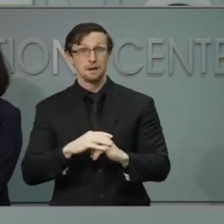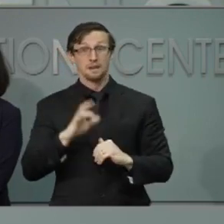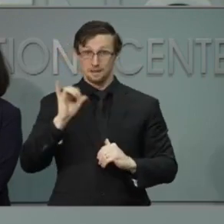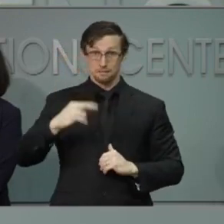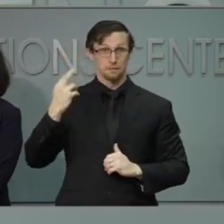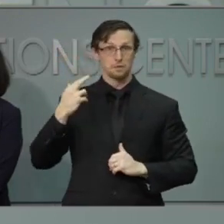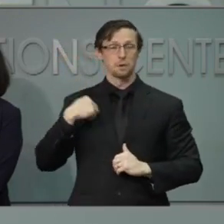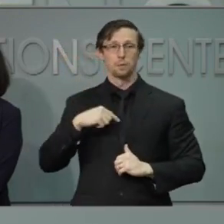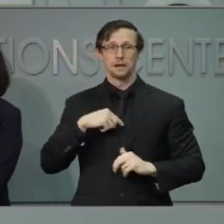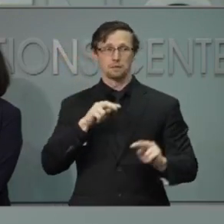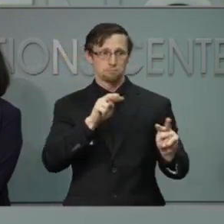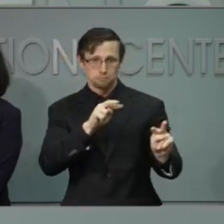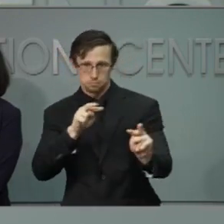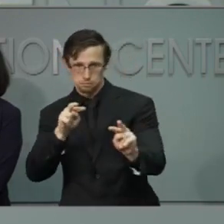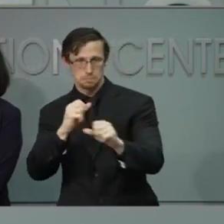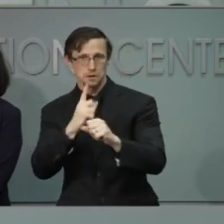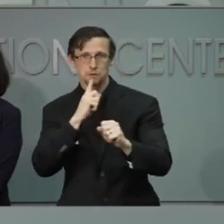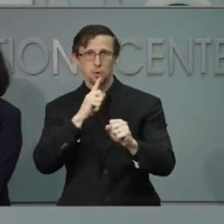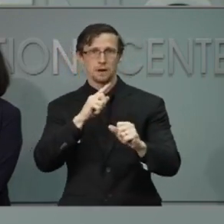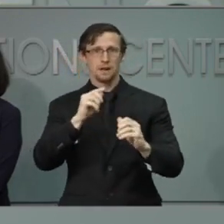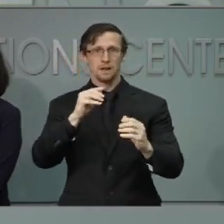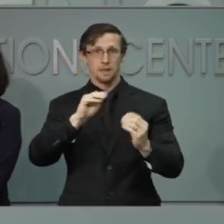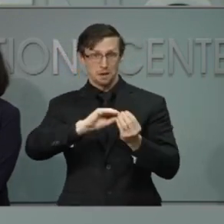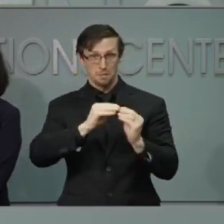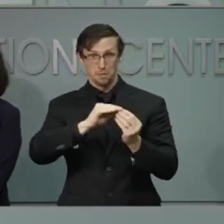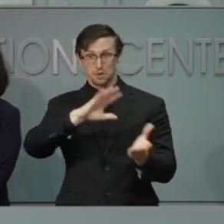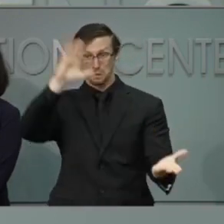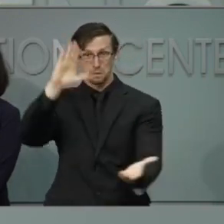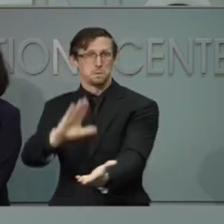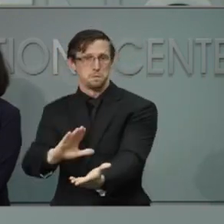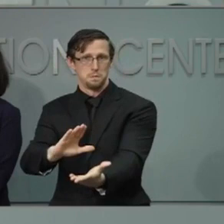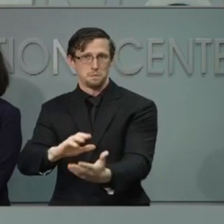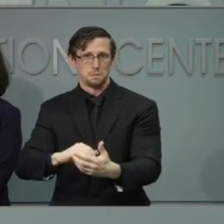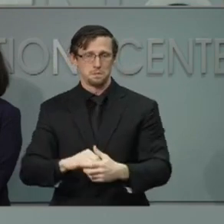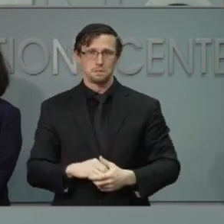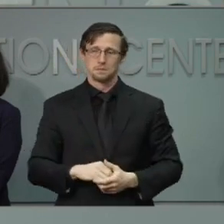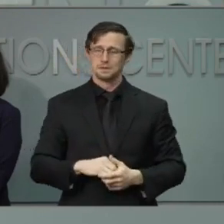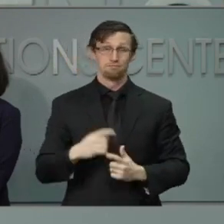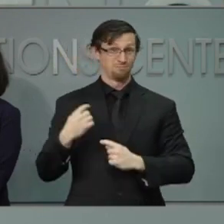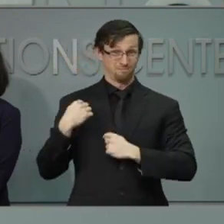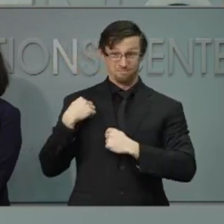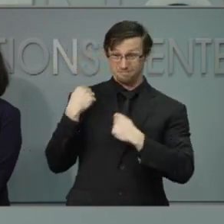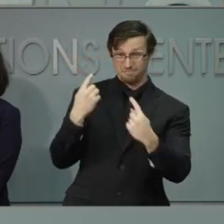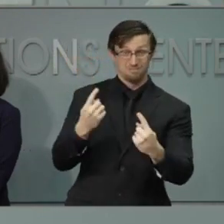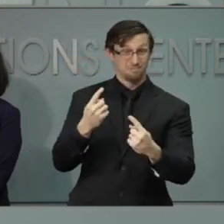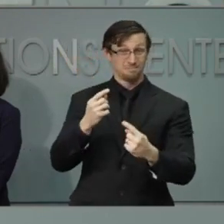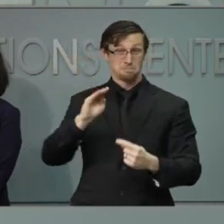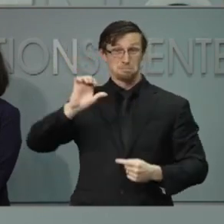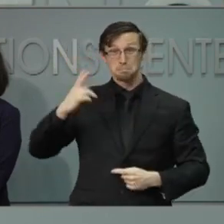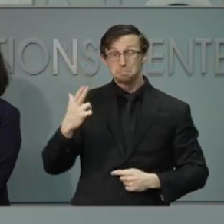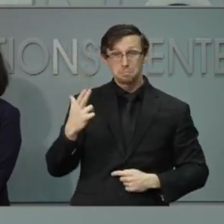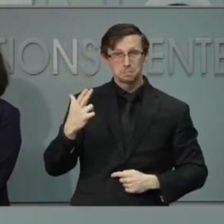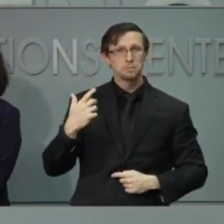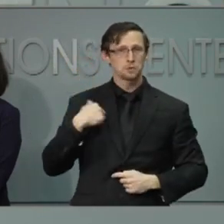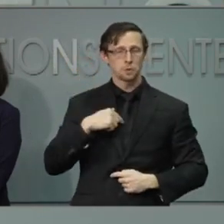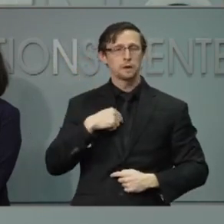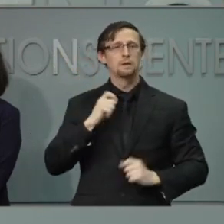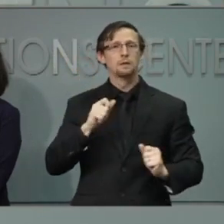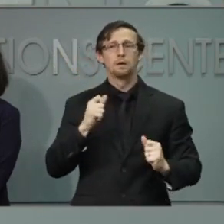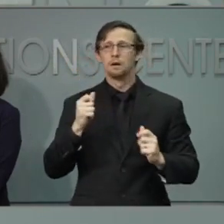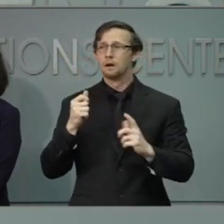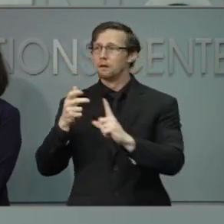on making sure that we can slow the spread of this virus right now. Since the beginning of this pandemic, we've had an ability to recruit